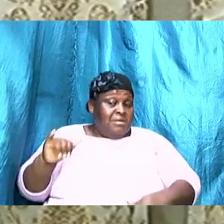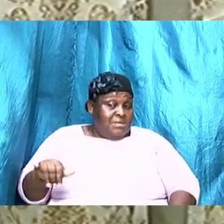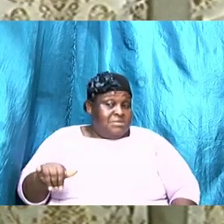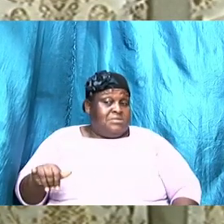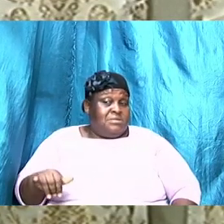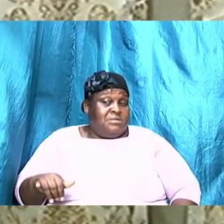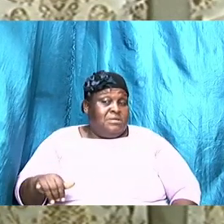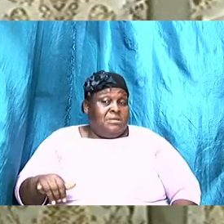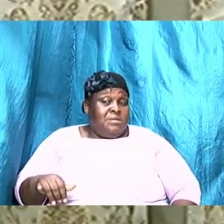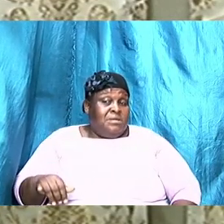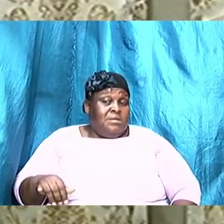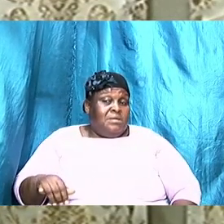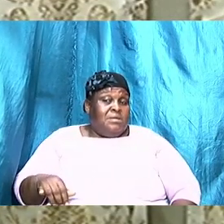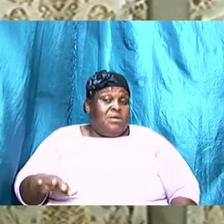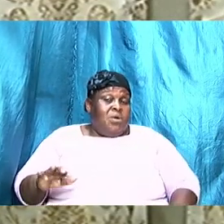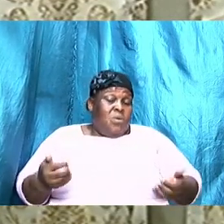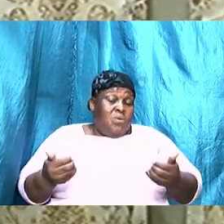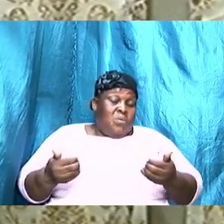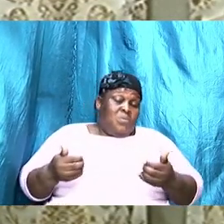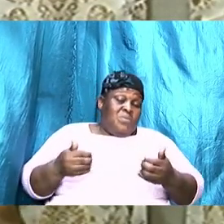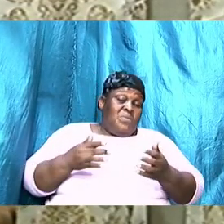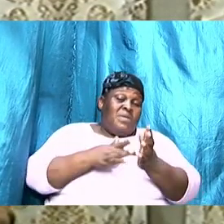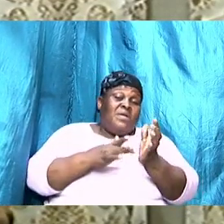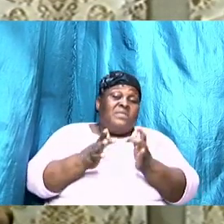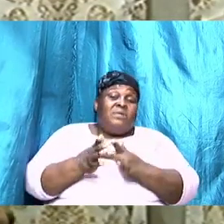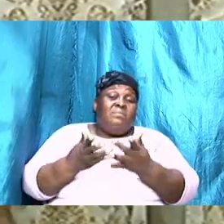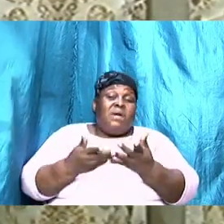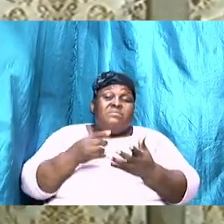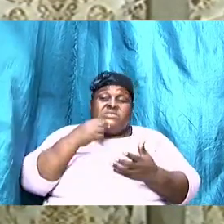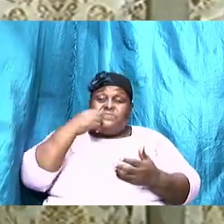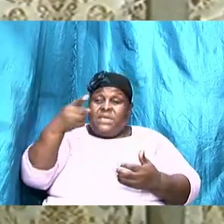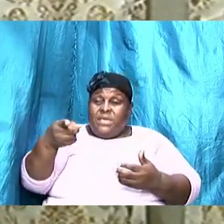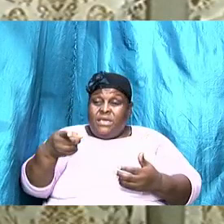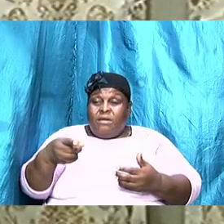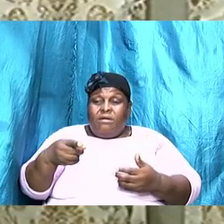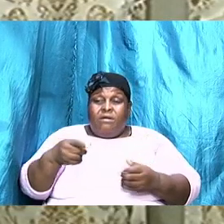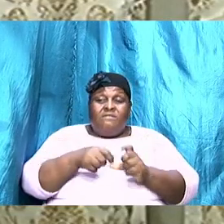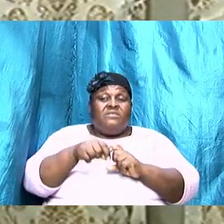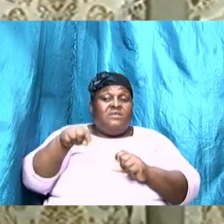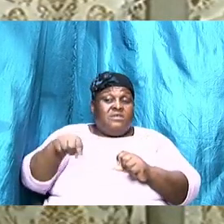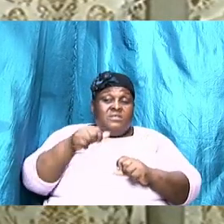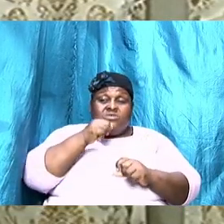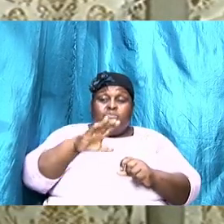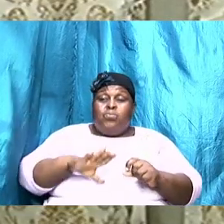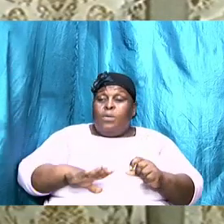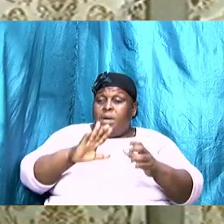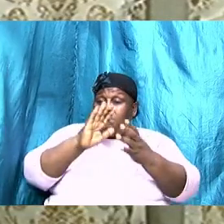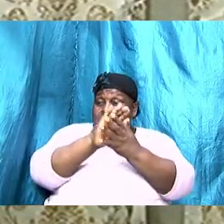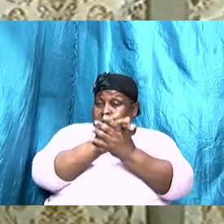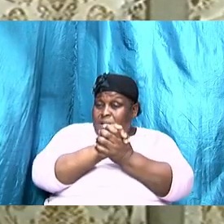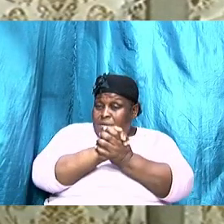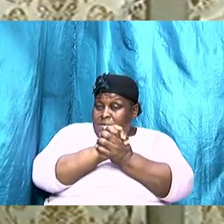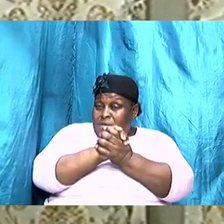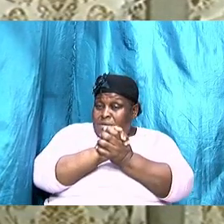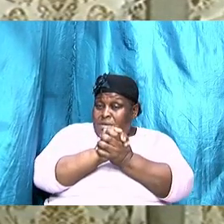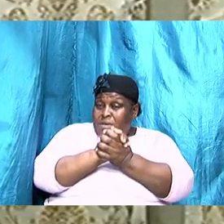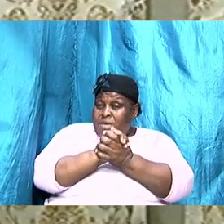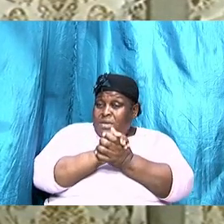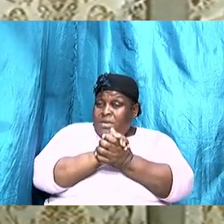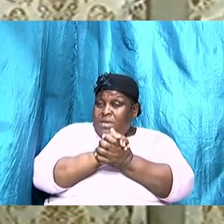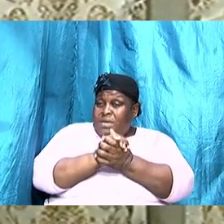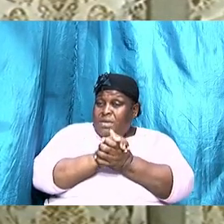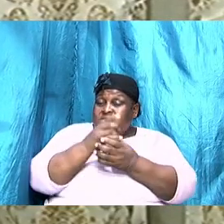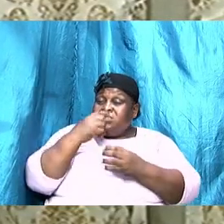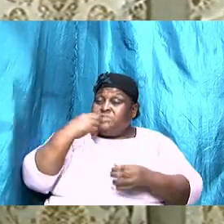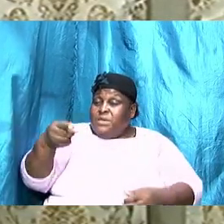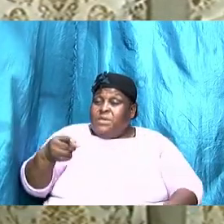look at how the Bible describes this woman who is married and she is described as virtuous let us turn to